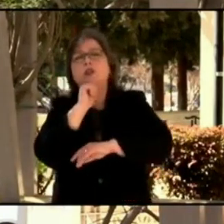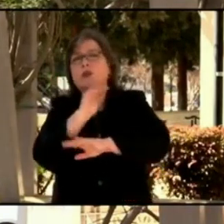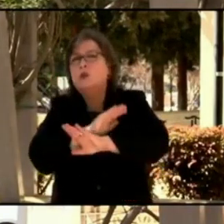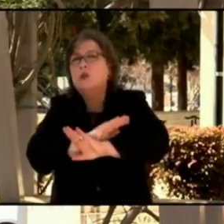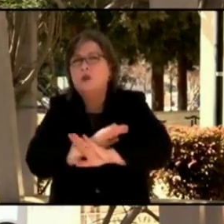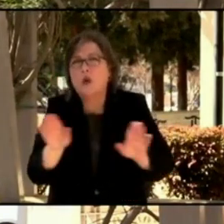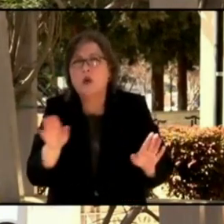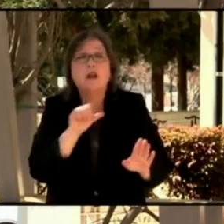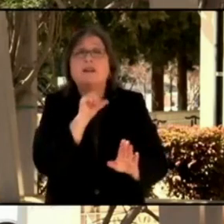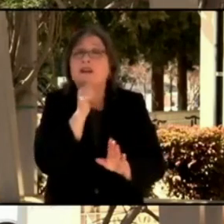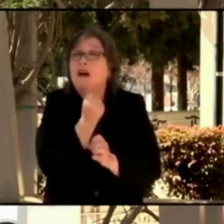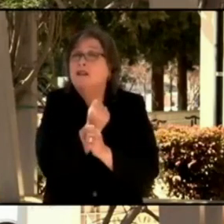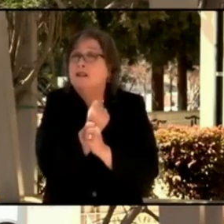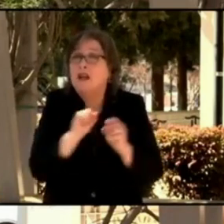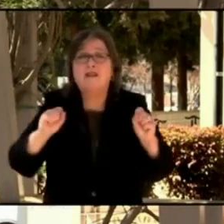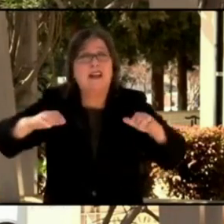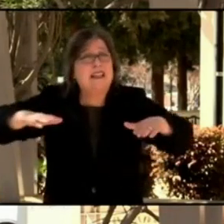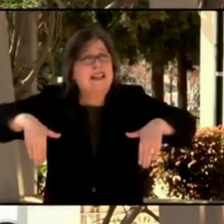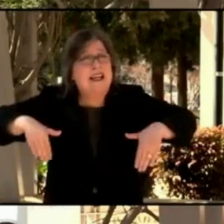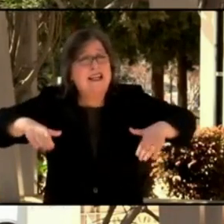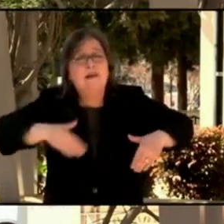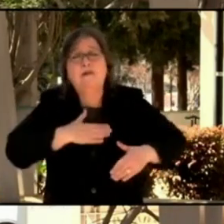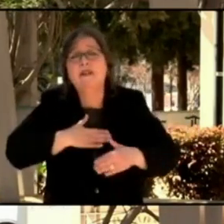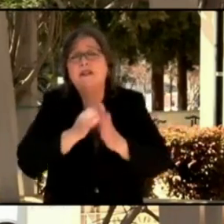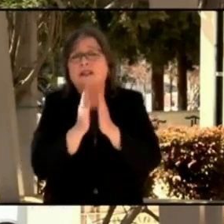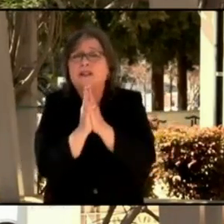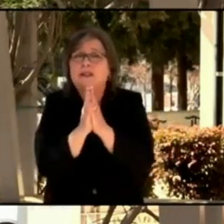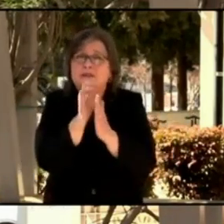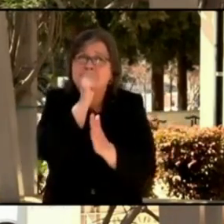I think of a surge as large and a swell as mild.